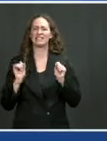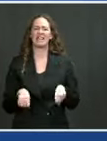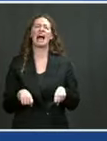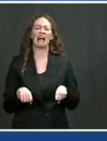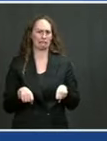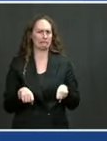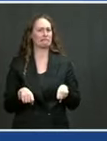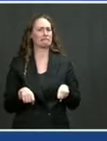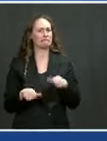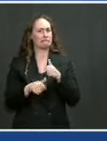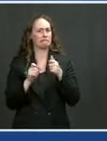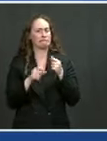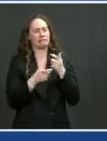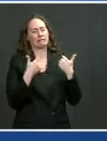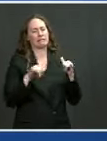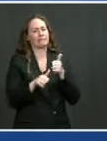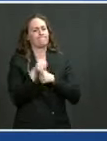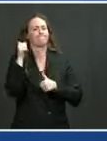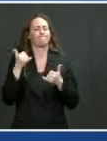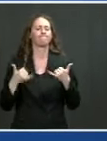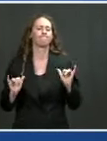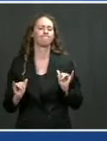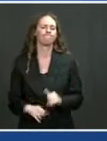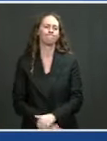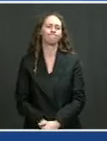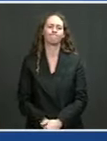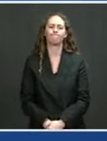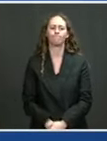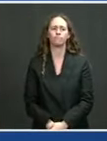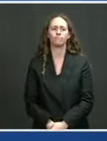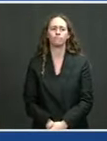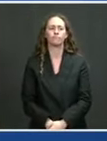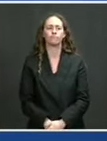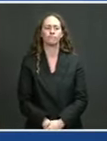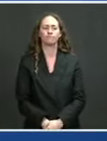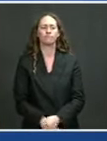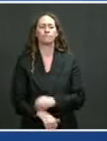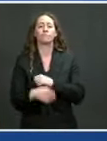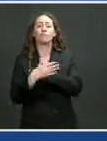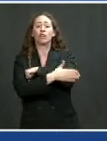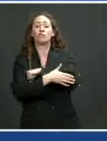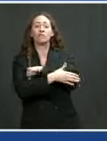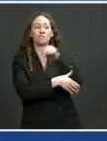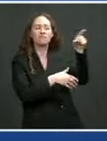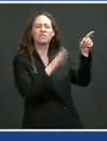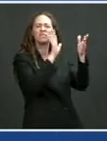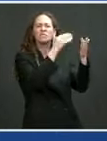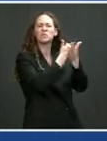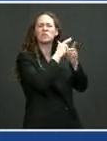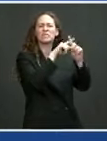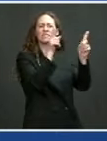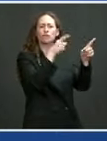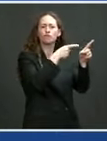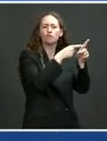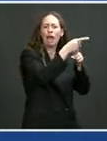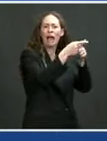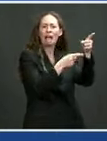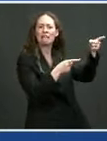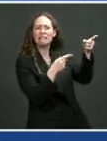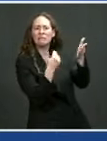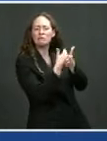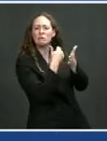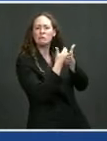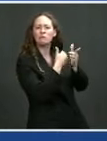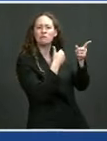New variants could arise overseas that could put us at greater risk. And we need to help fight the disease around the world to keep us